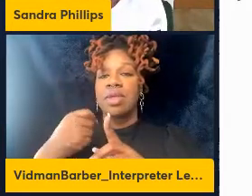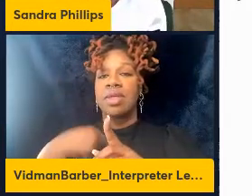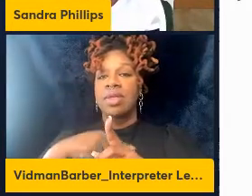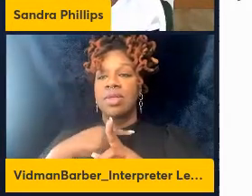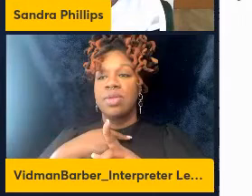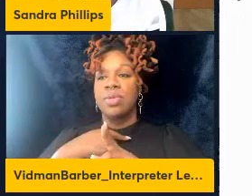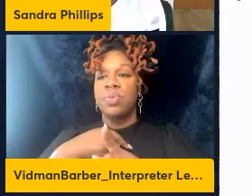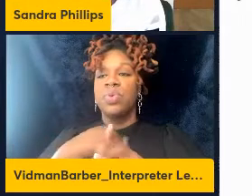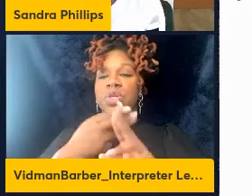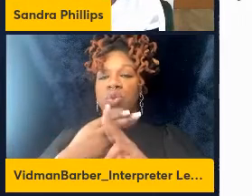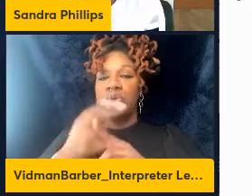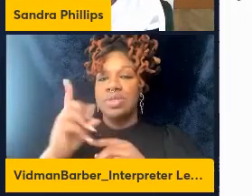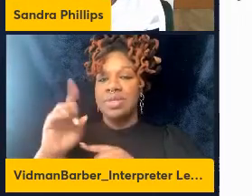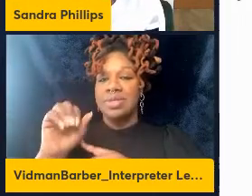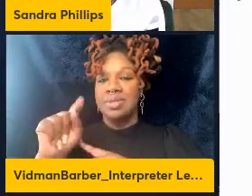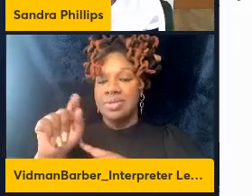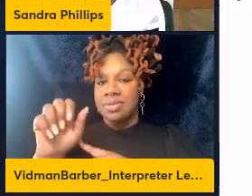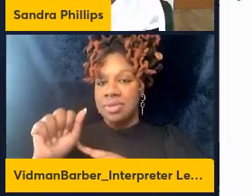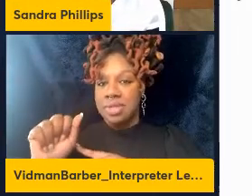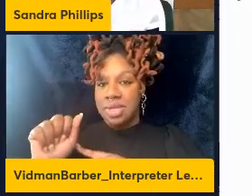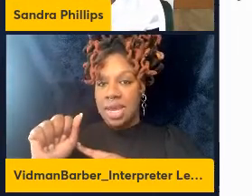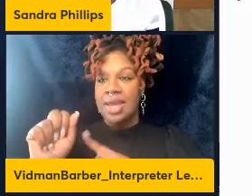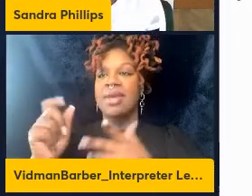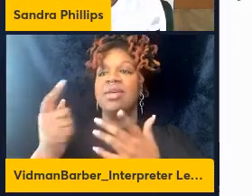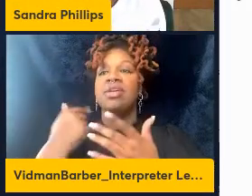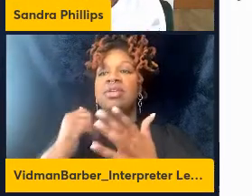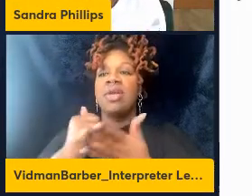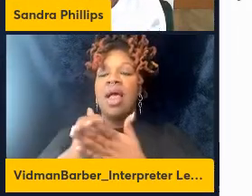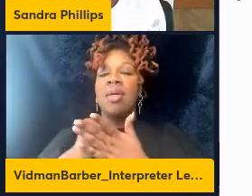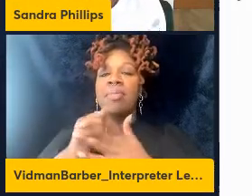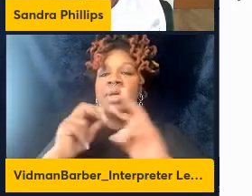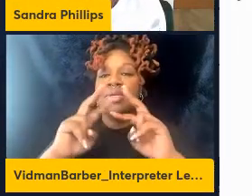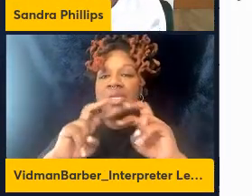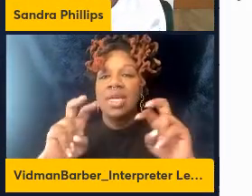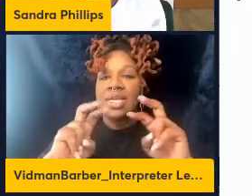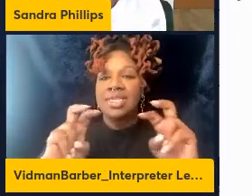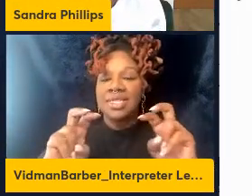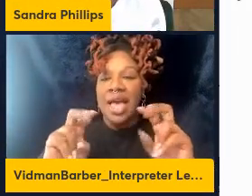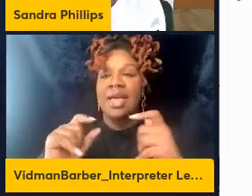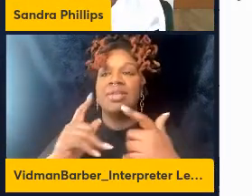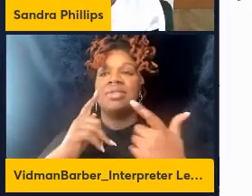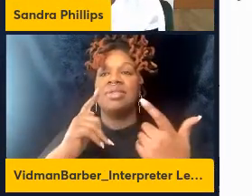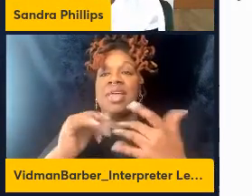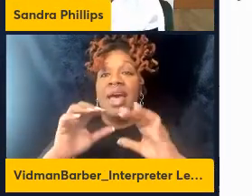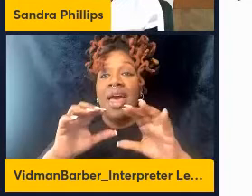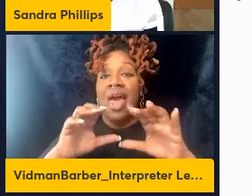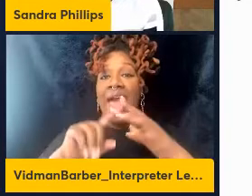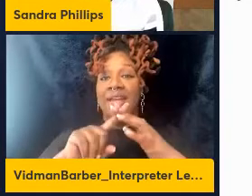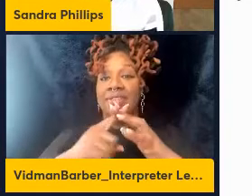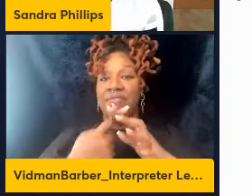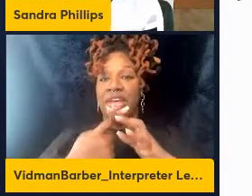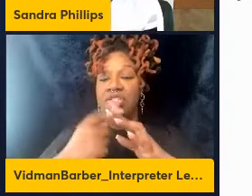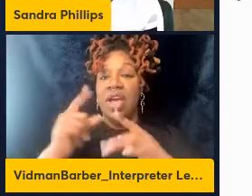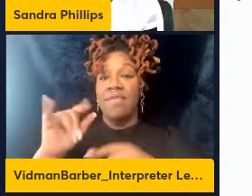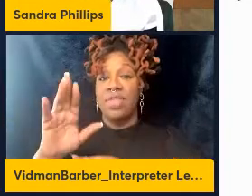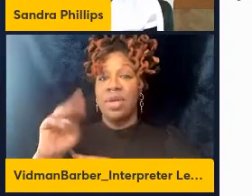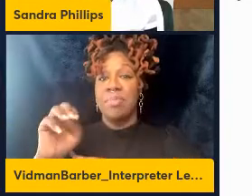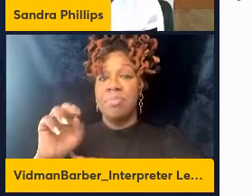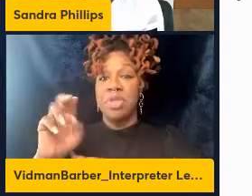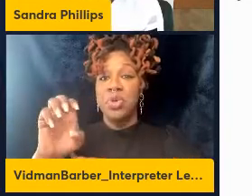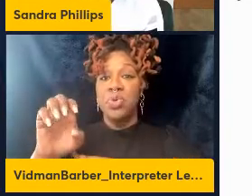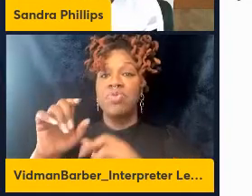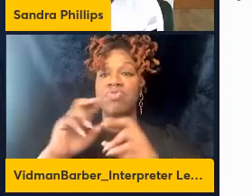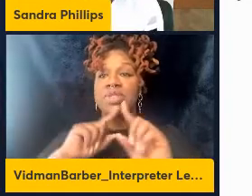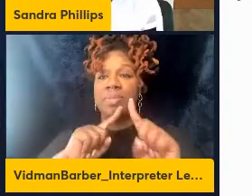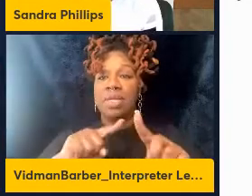show you, and we will assess the activation of the immune response in the slices. Also, we are the